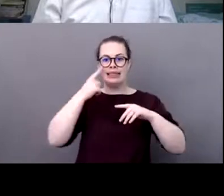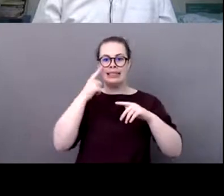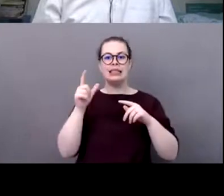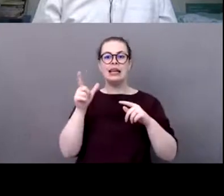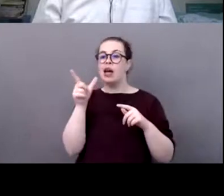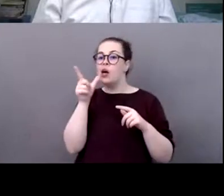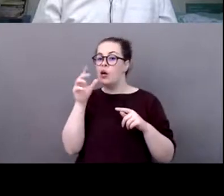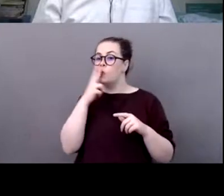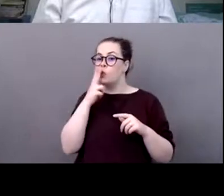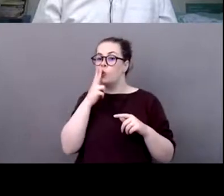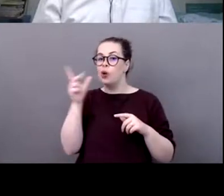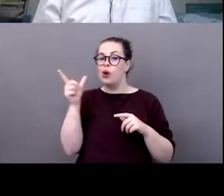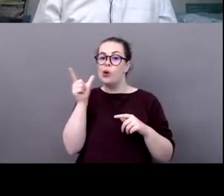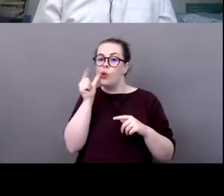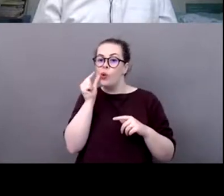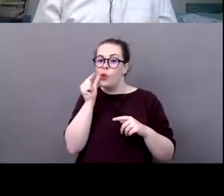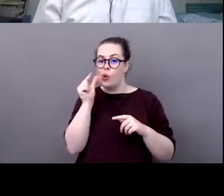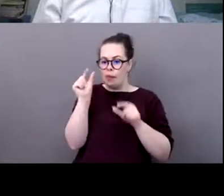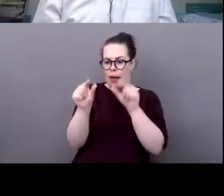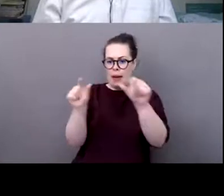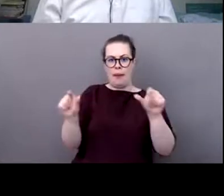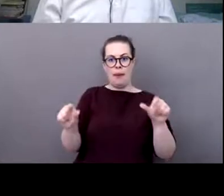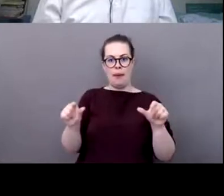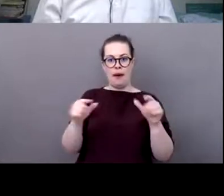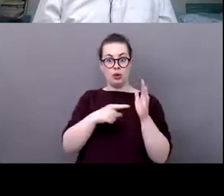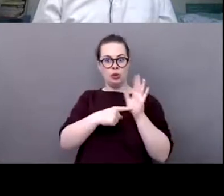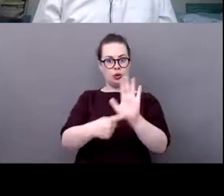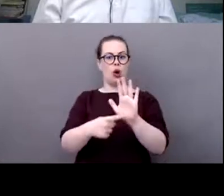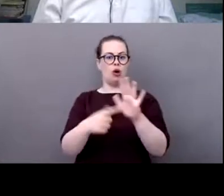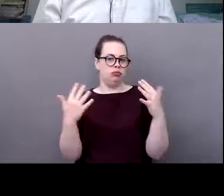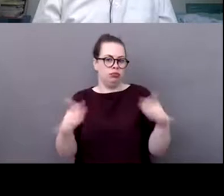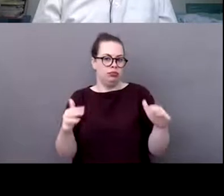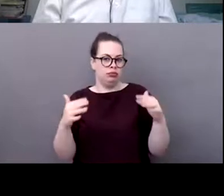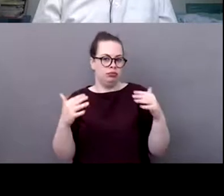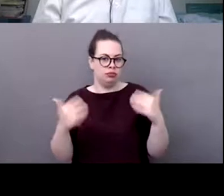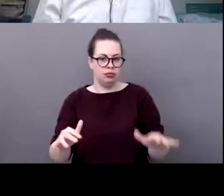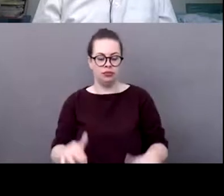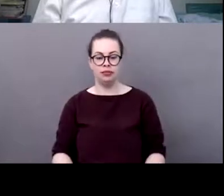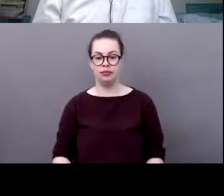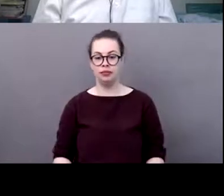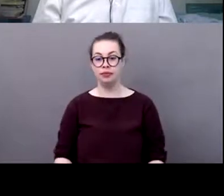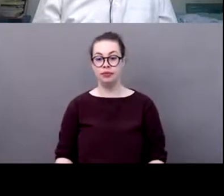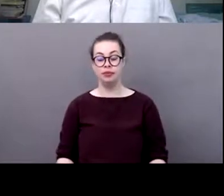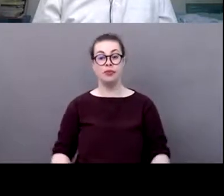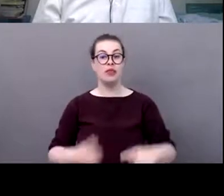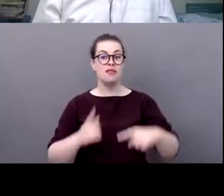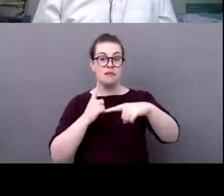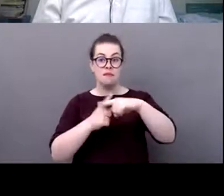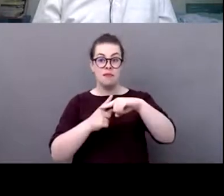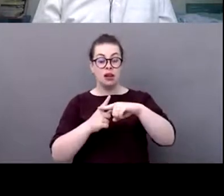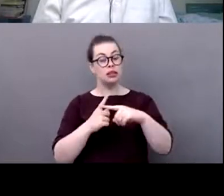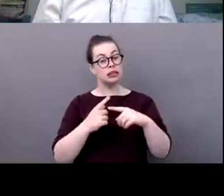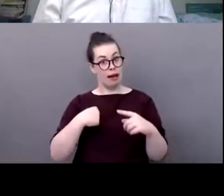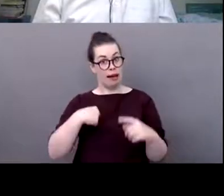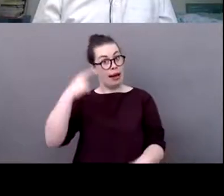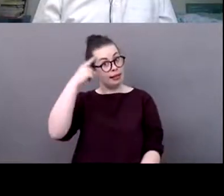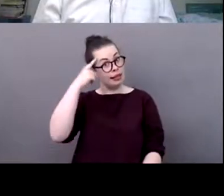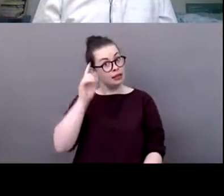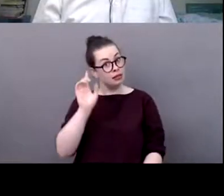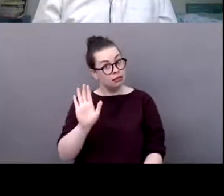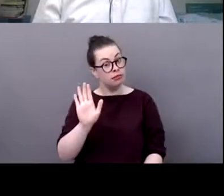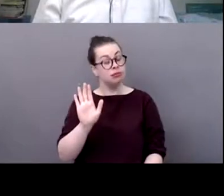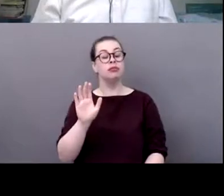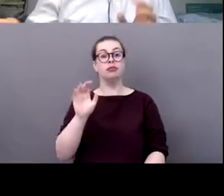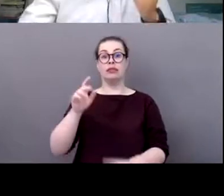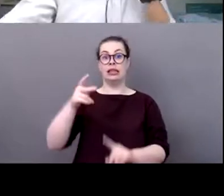during events during you know this is also where for example even broadcasters can really play an important role they're